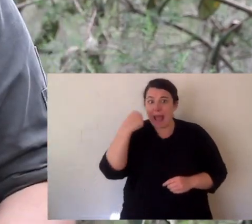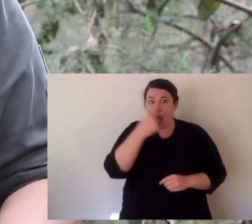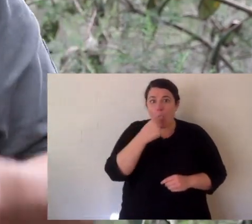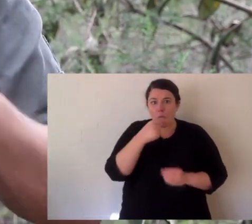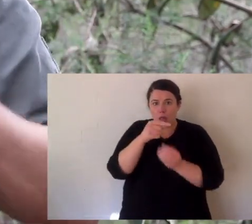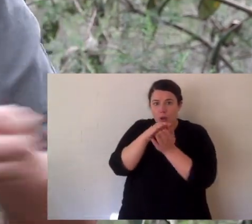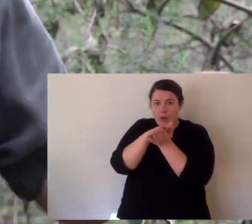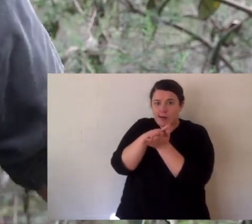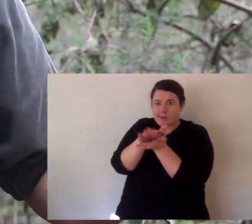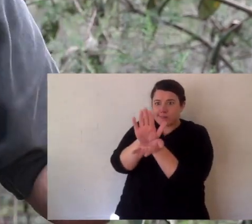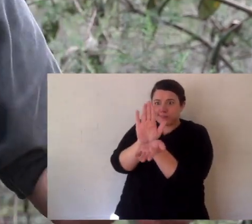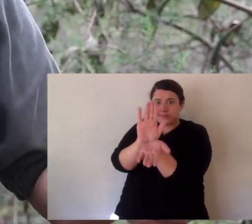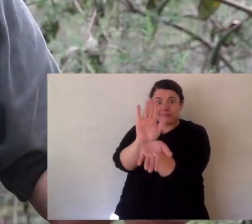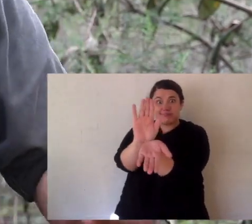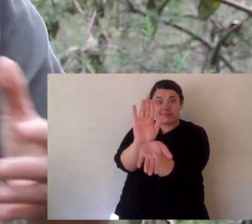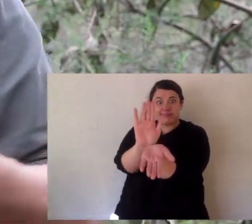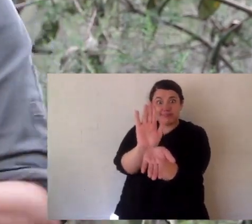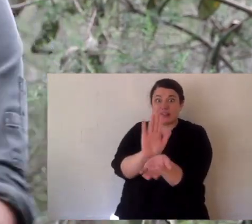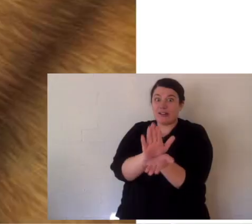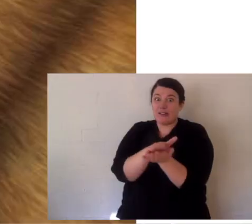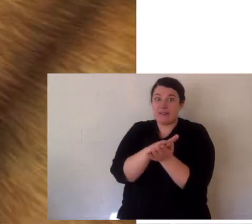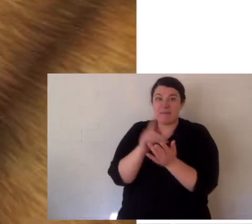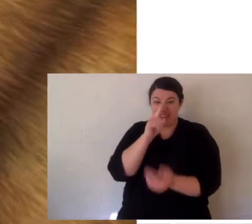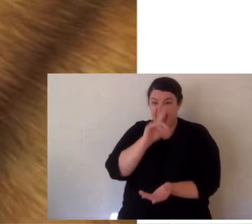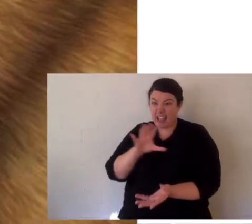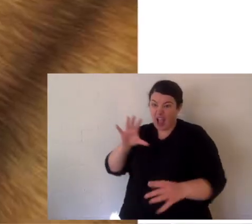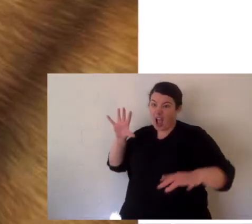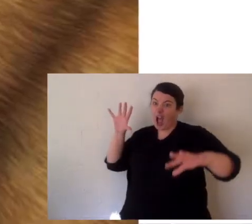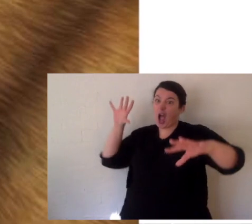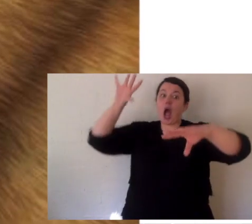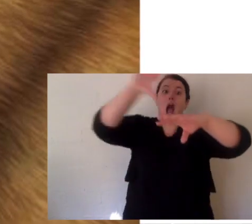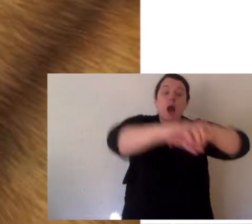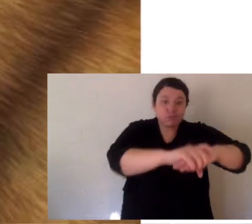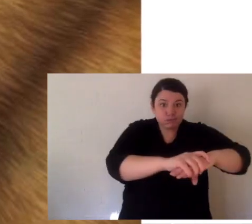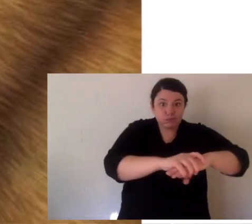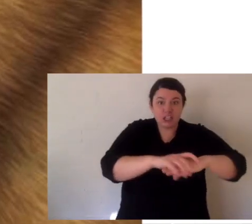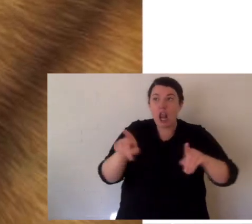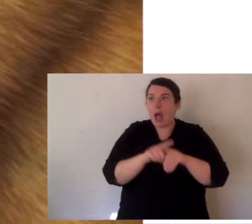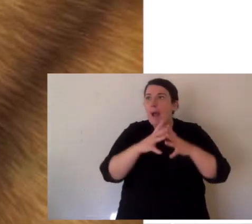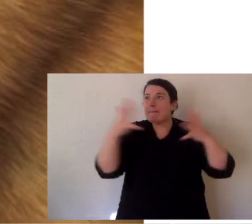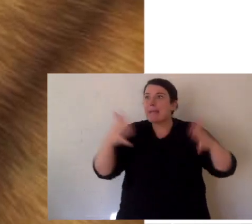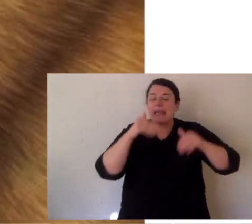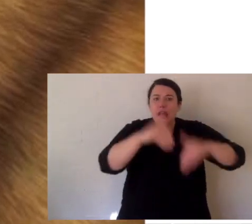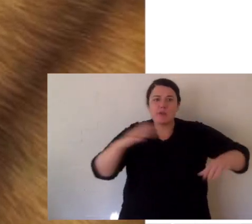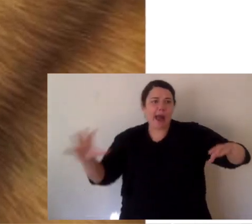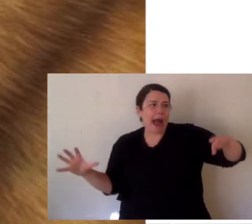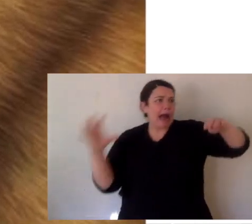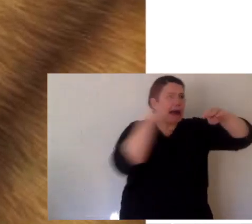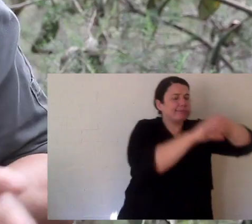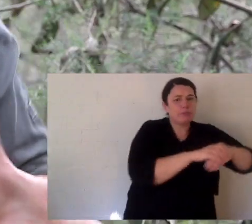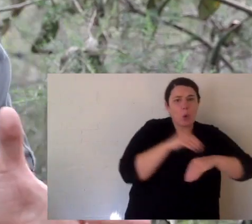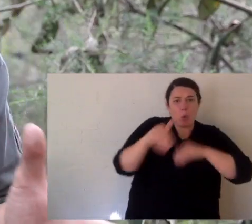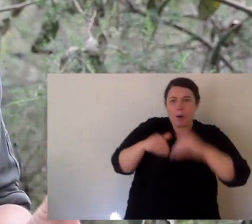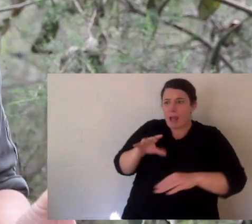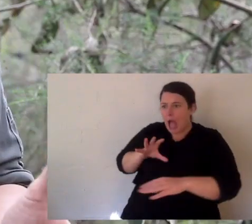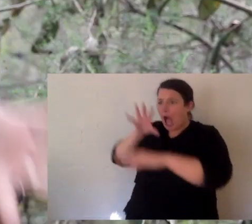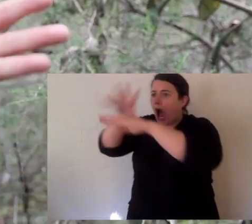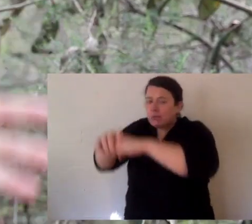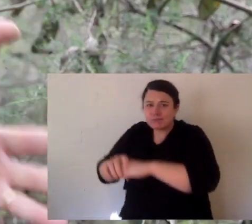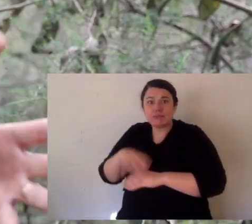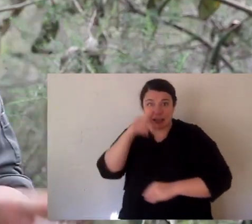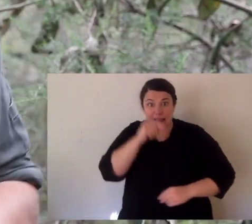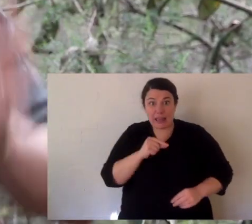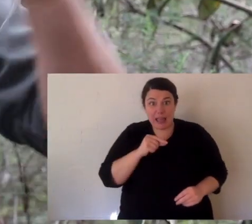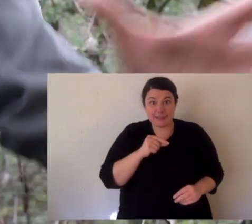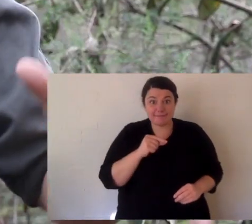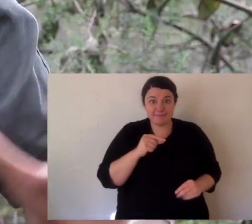possum. But a few things to look at it. Its mouth can open up to nearly 180 degrees and that's probably so that it can grab on with